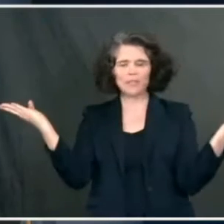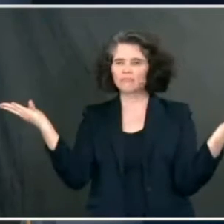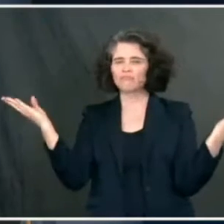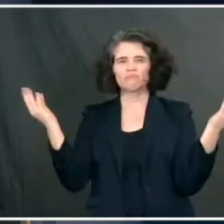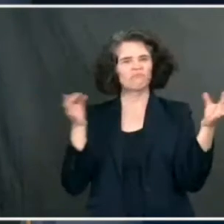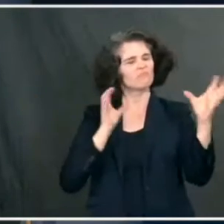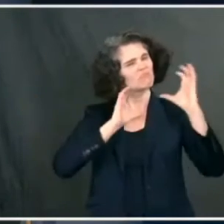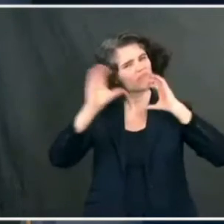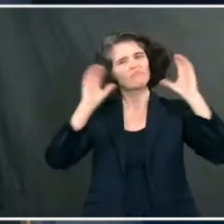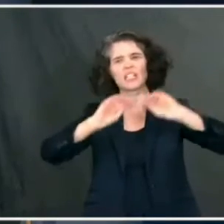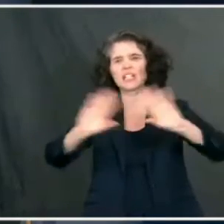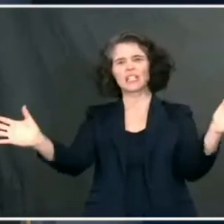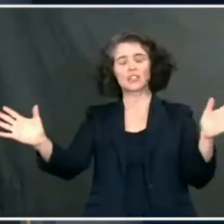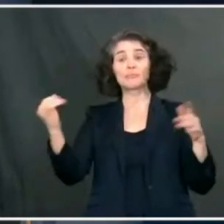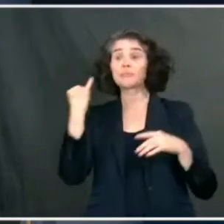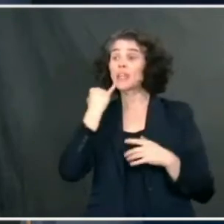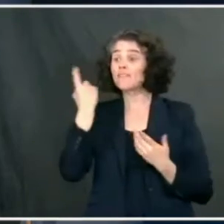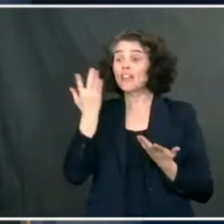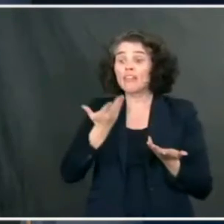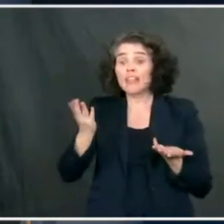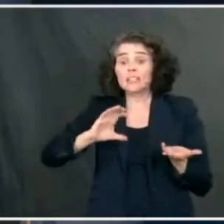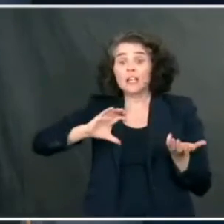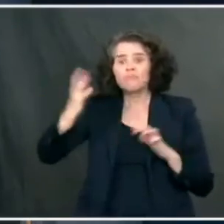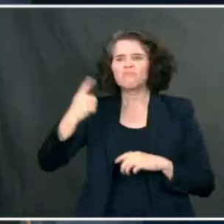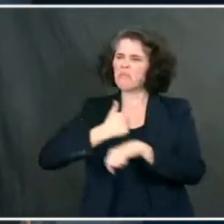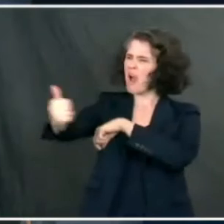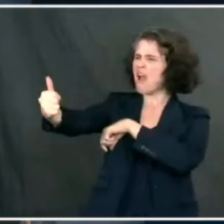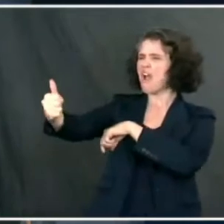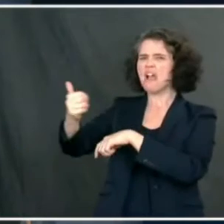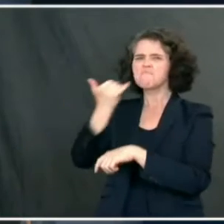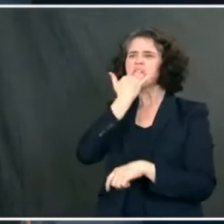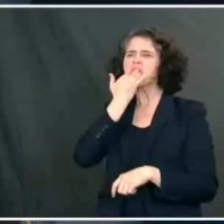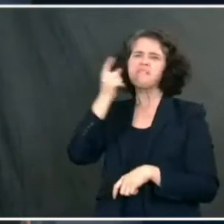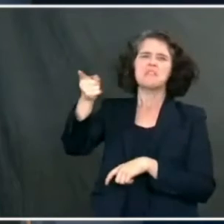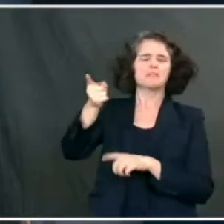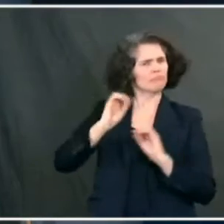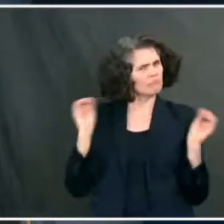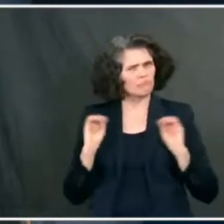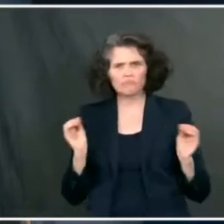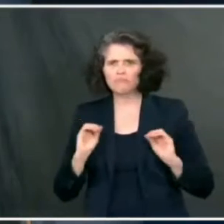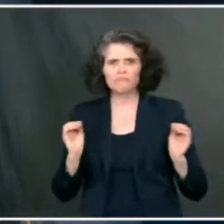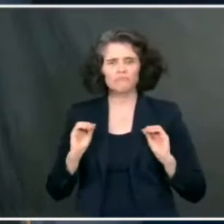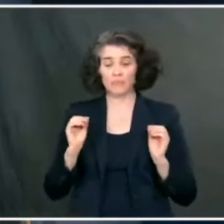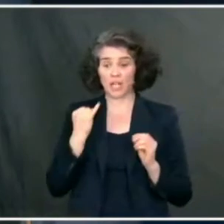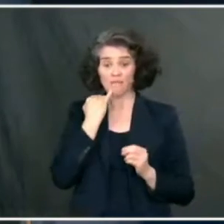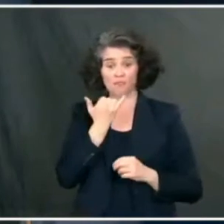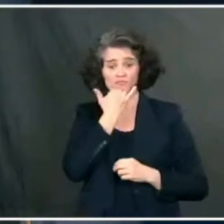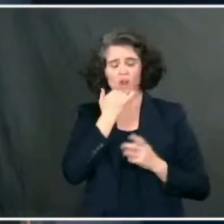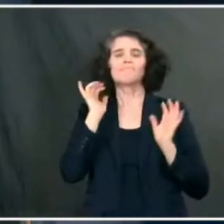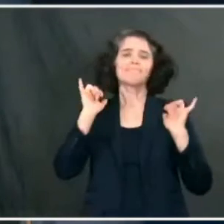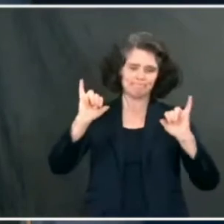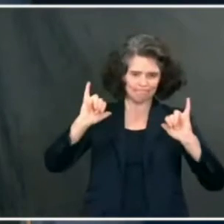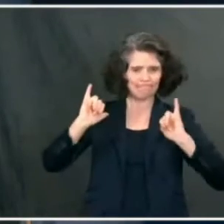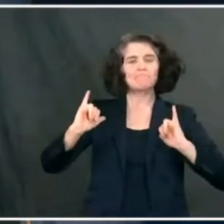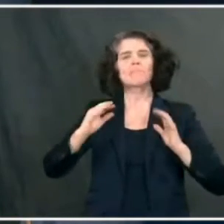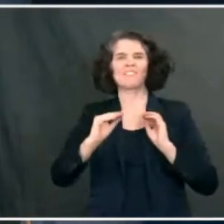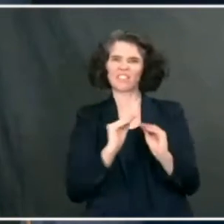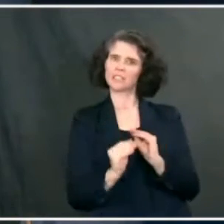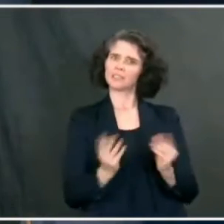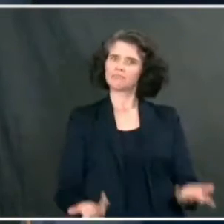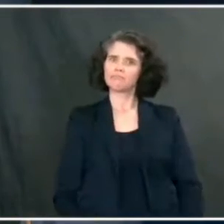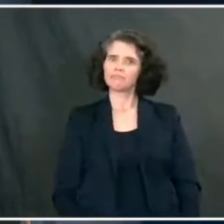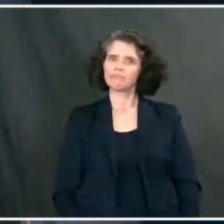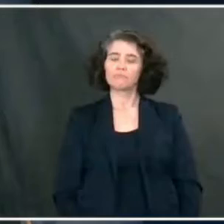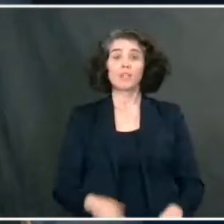wrong, not point fingers, but to correct them, and to make everything we do be based on science and evidence.